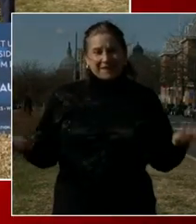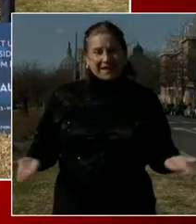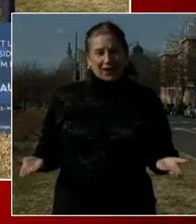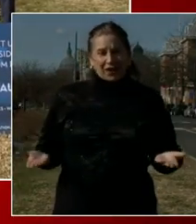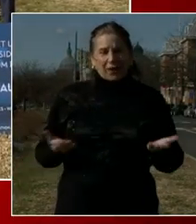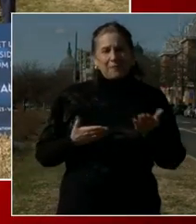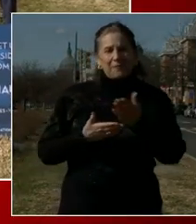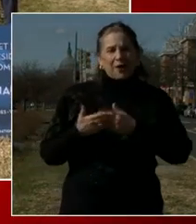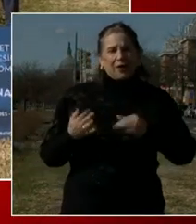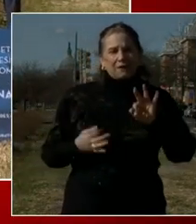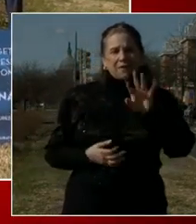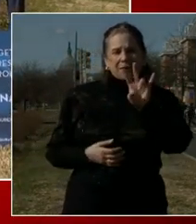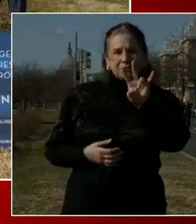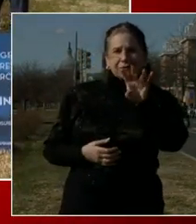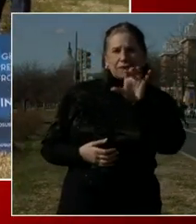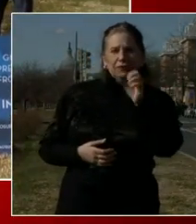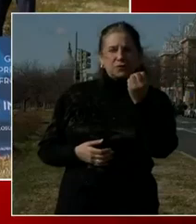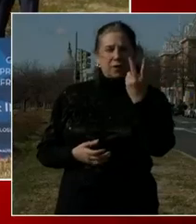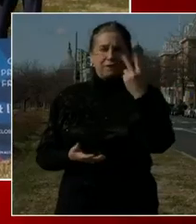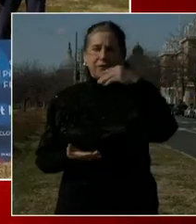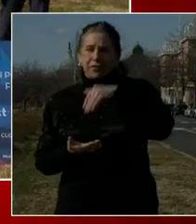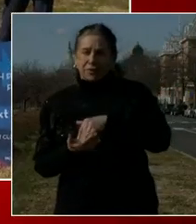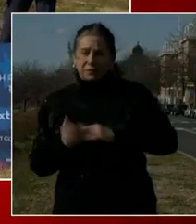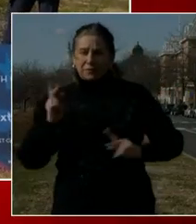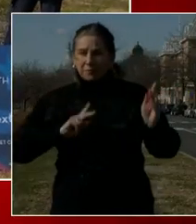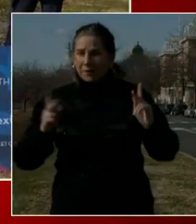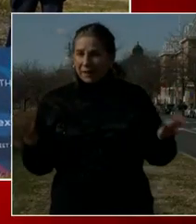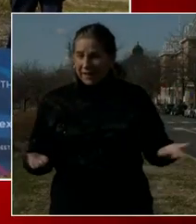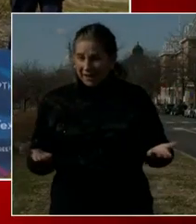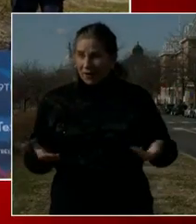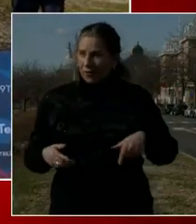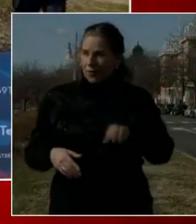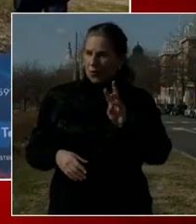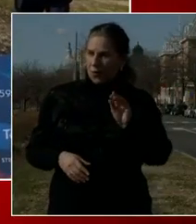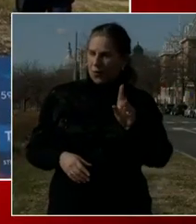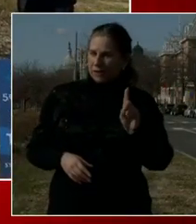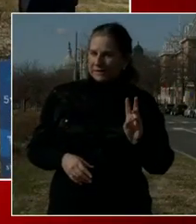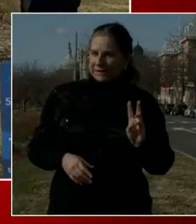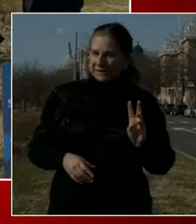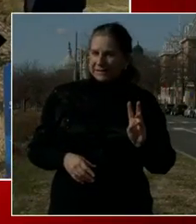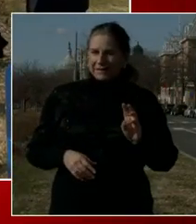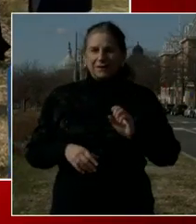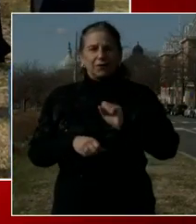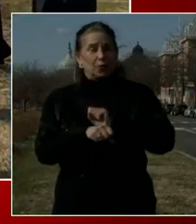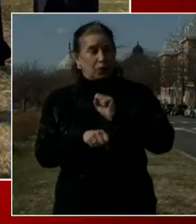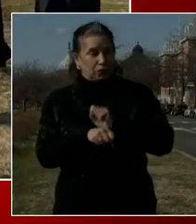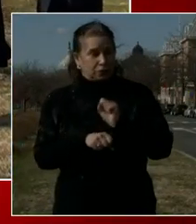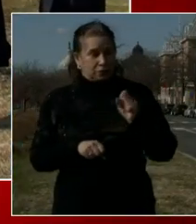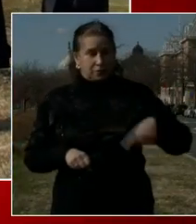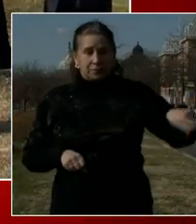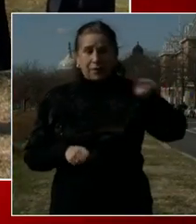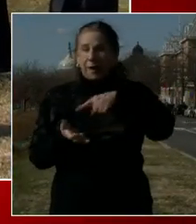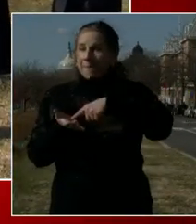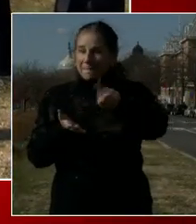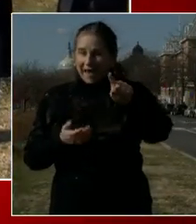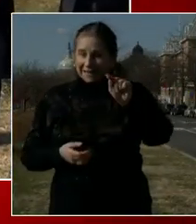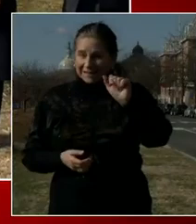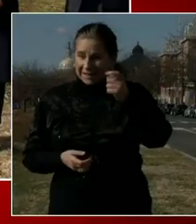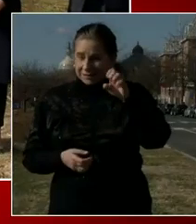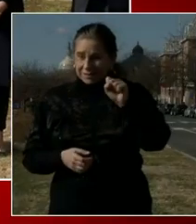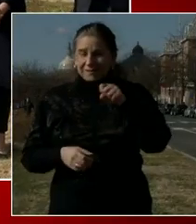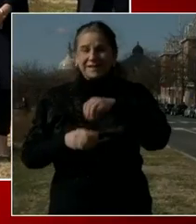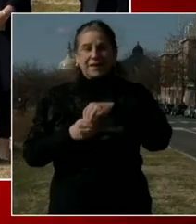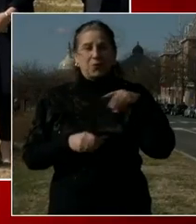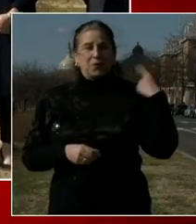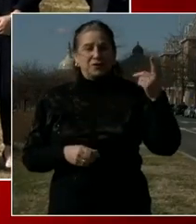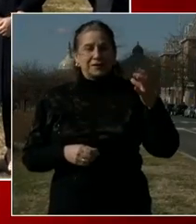work and raise families and pay their taxes in Washington, D.C. I'm joined today